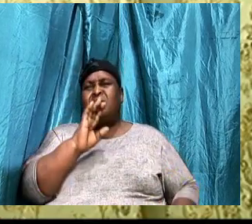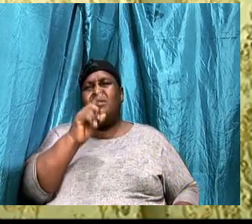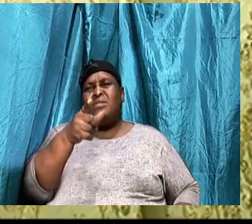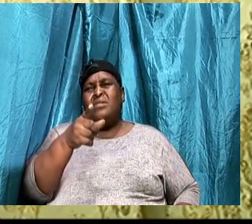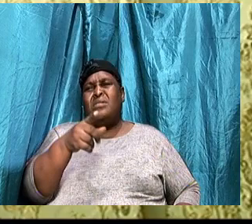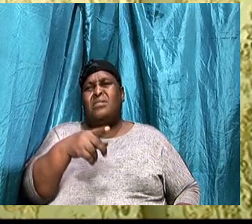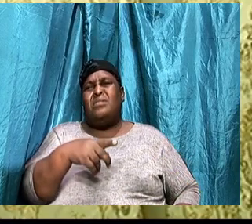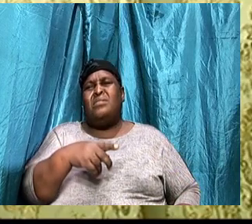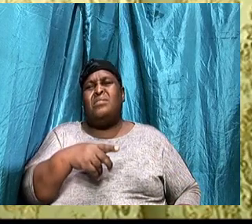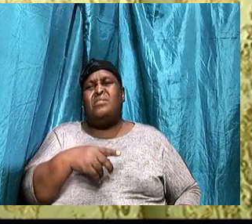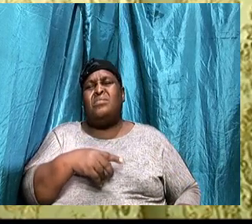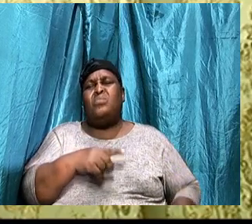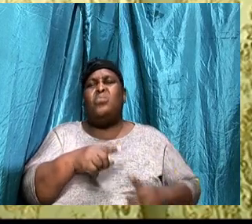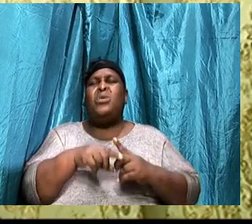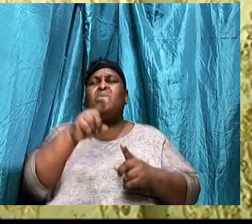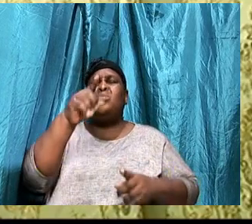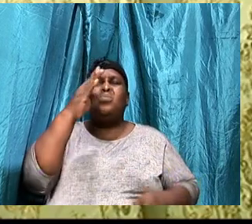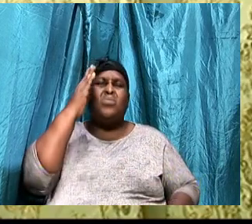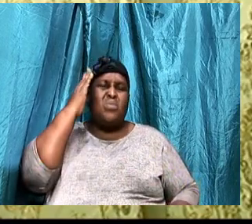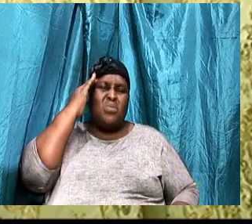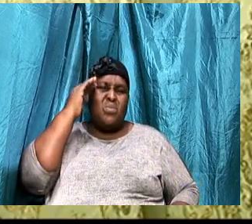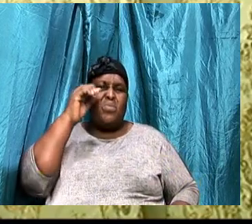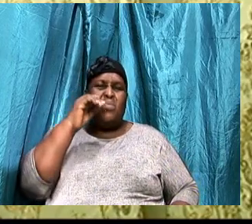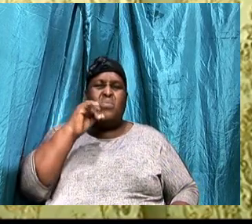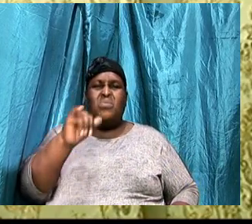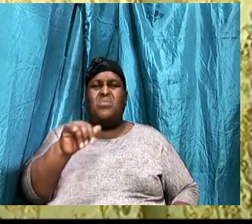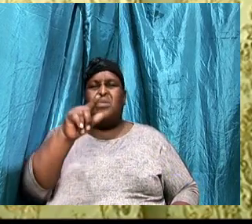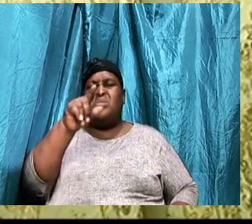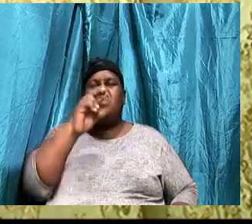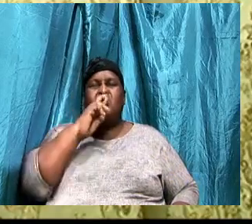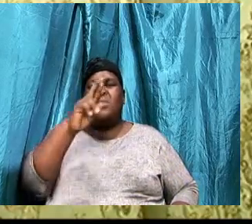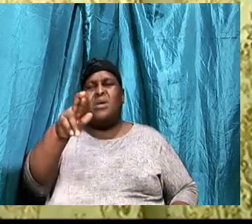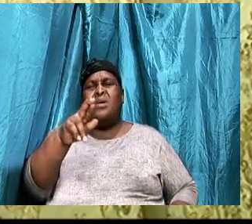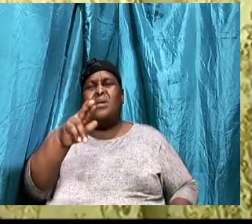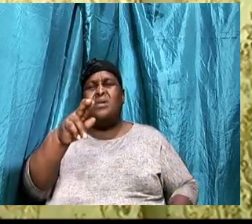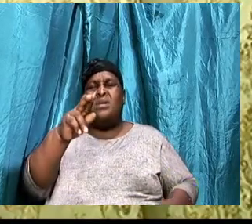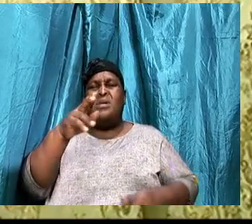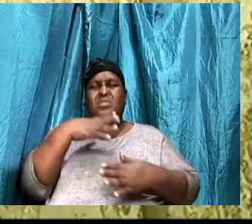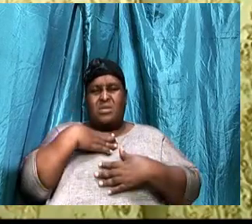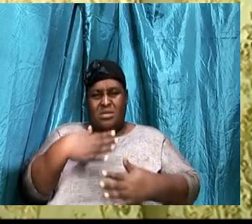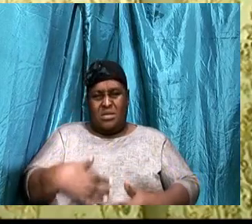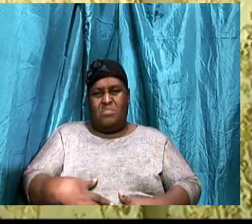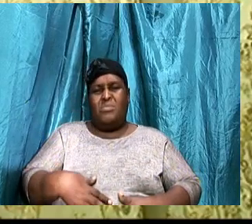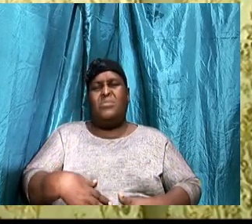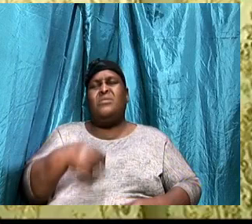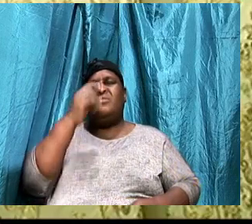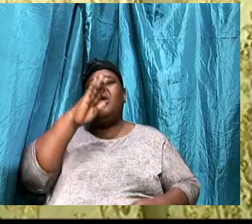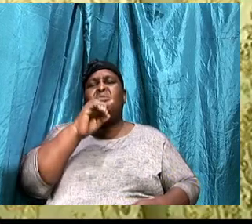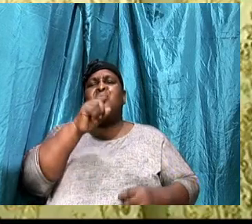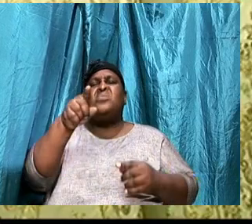By saying last week, When you know, That you are the temple of God, You are going to draw a line,